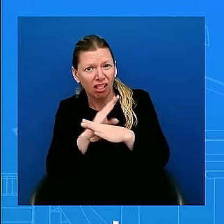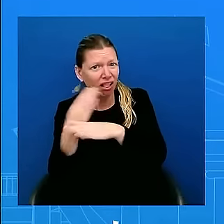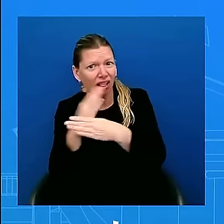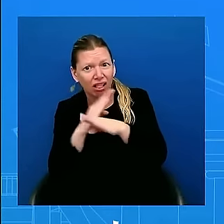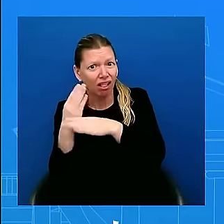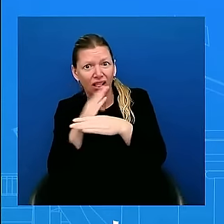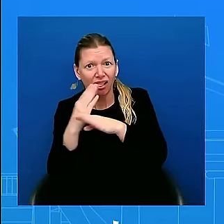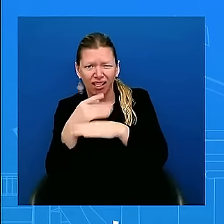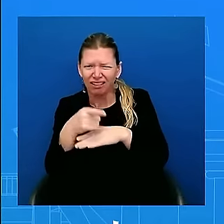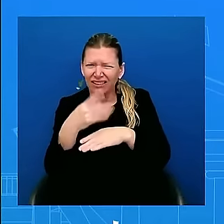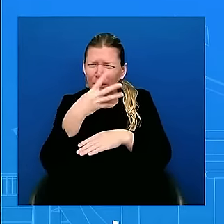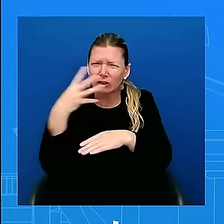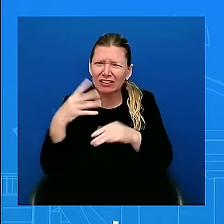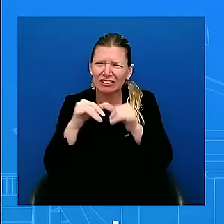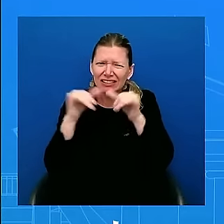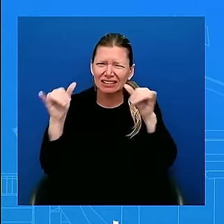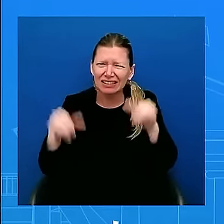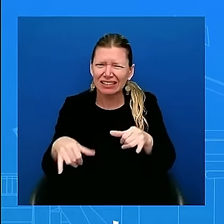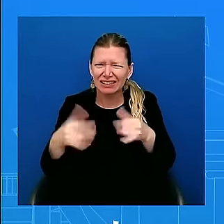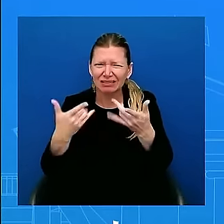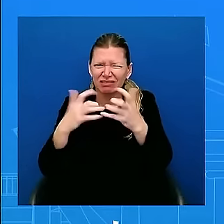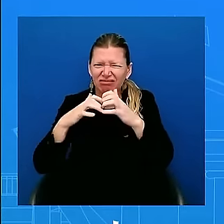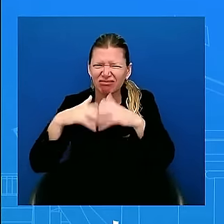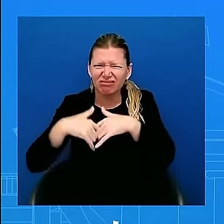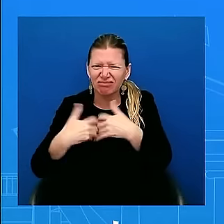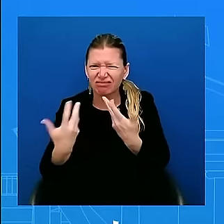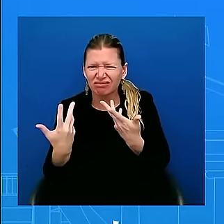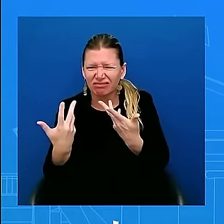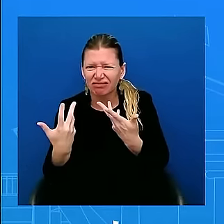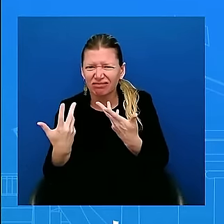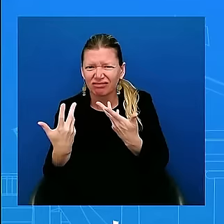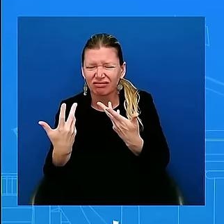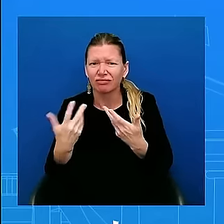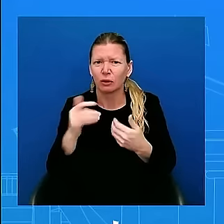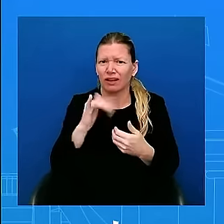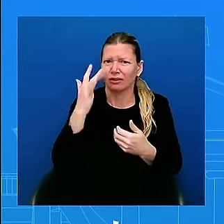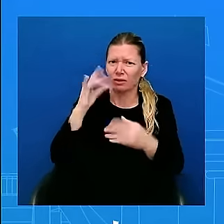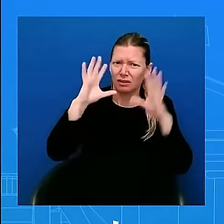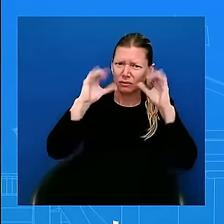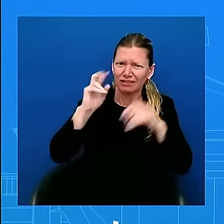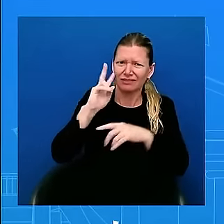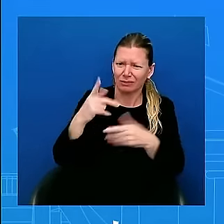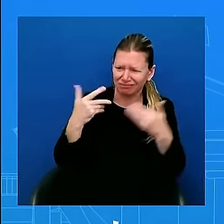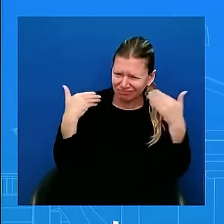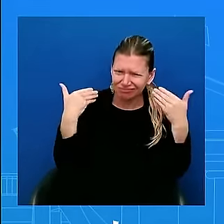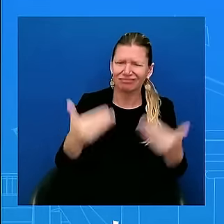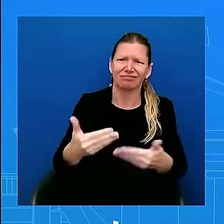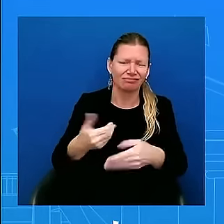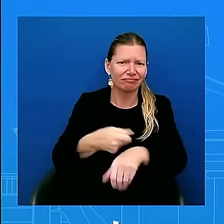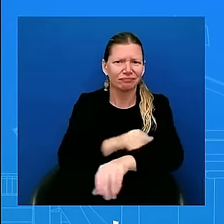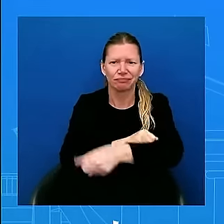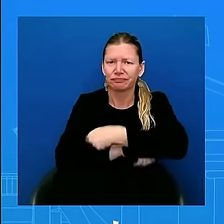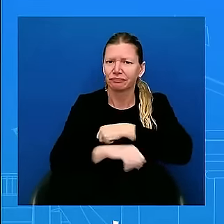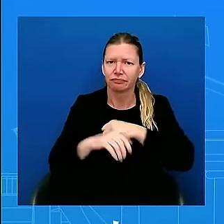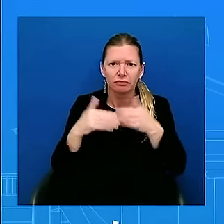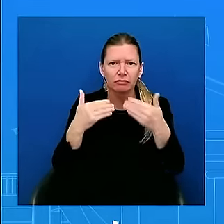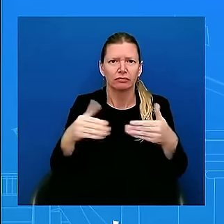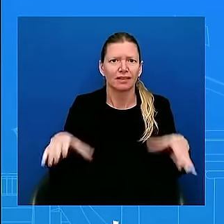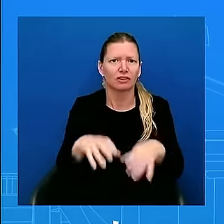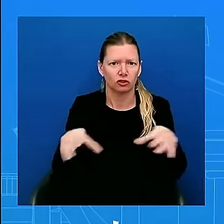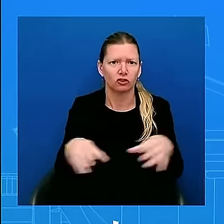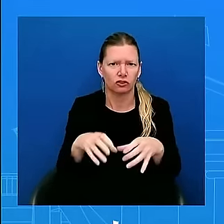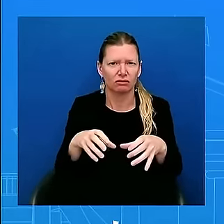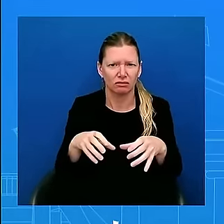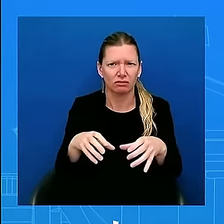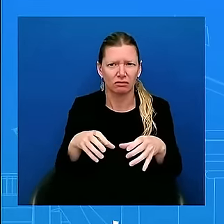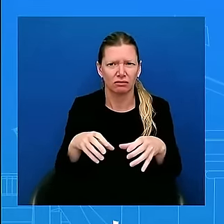we are going to debunk the false, the false, you know, characterization of the vice president. She was